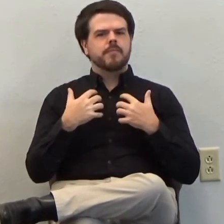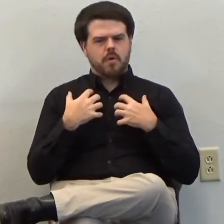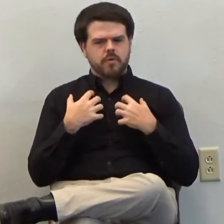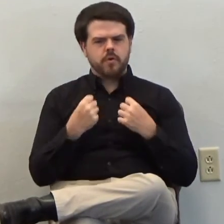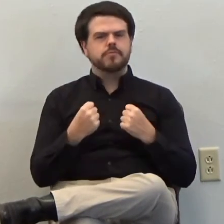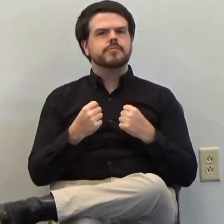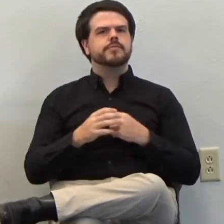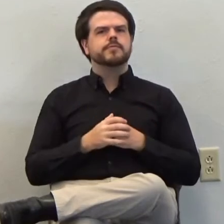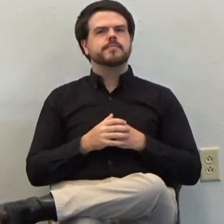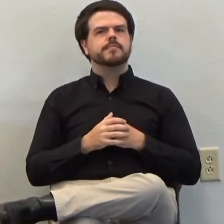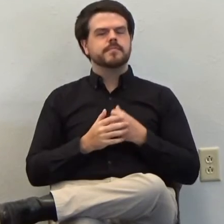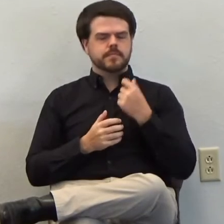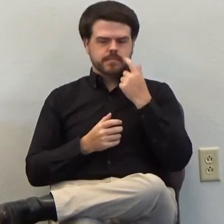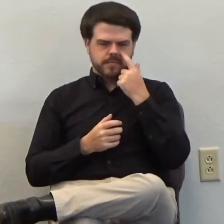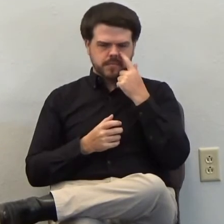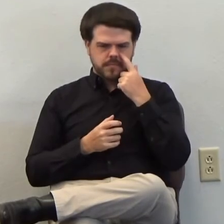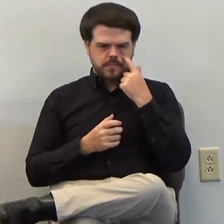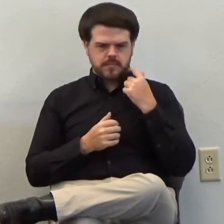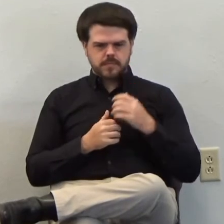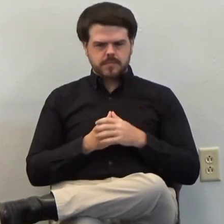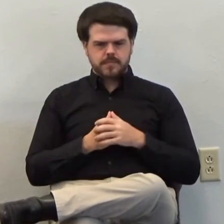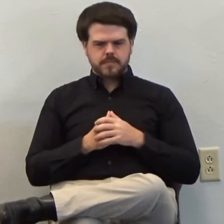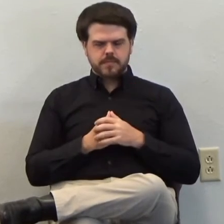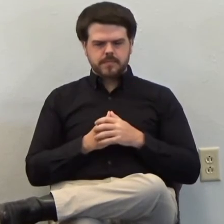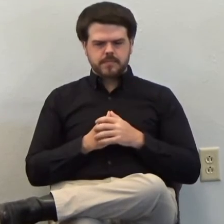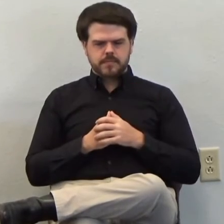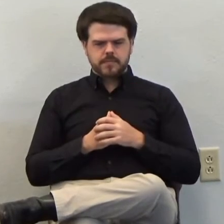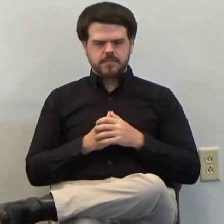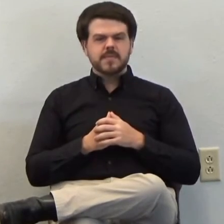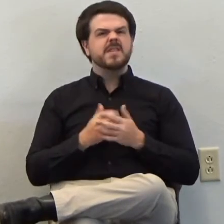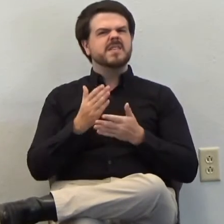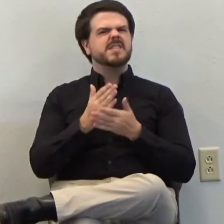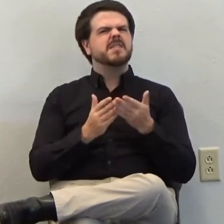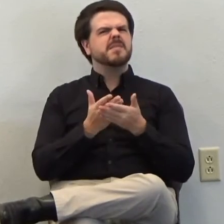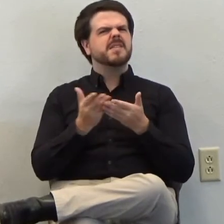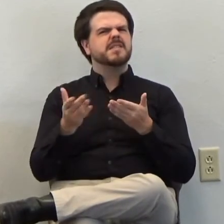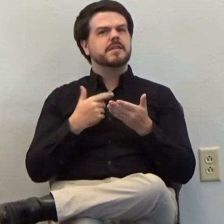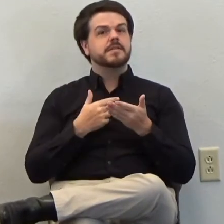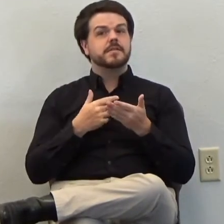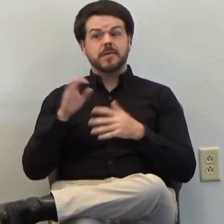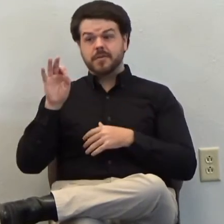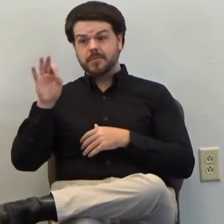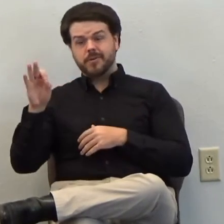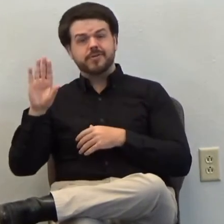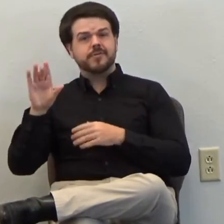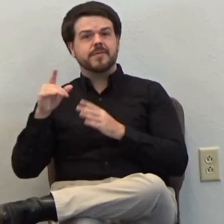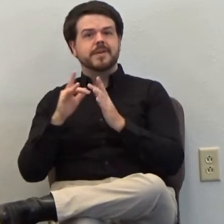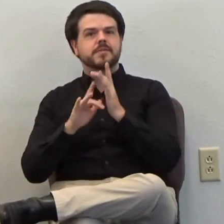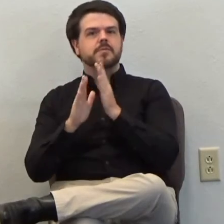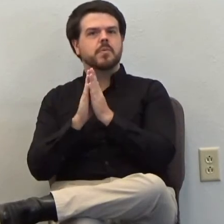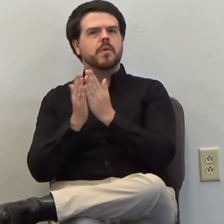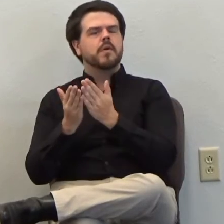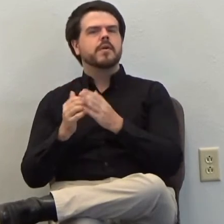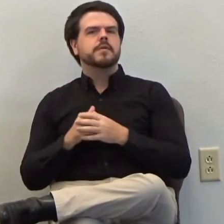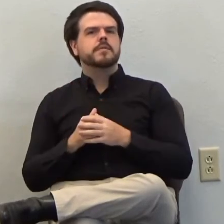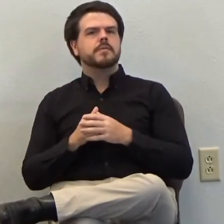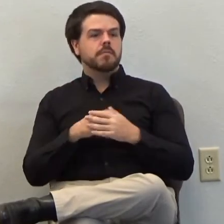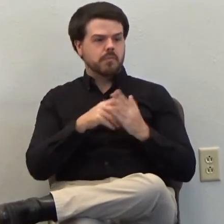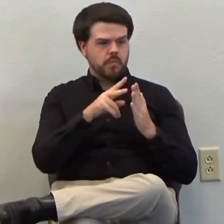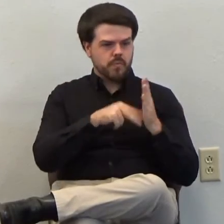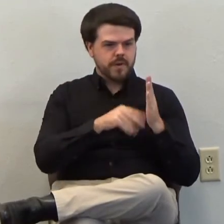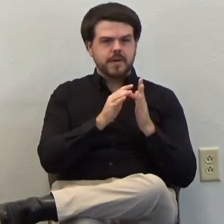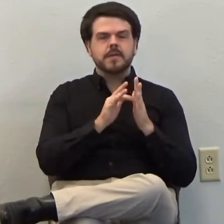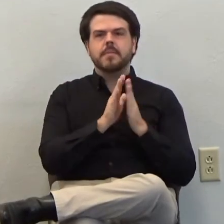and some of these things are you know well there's the preaching of his word which is the main way and reading the bible